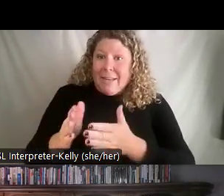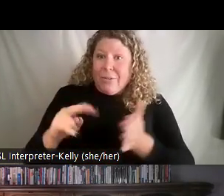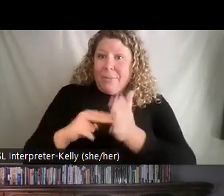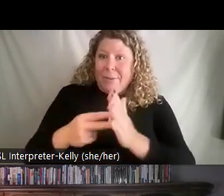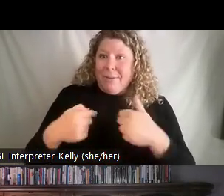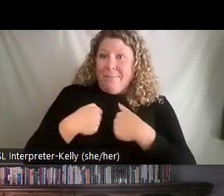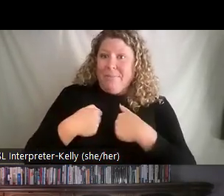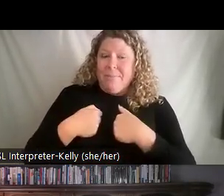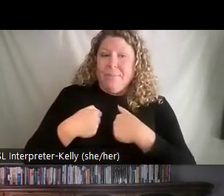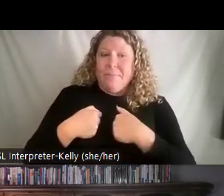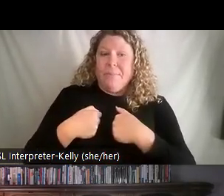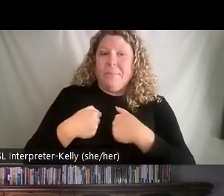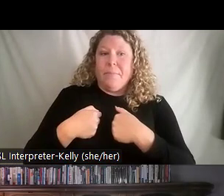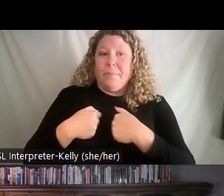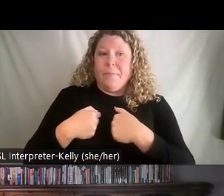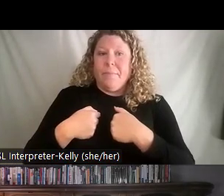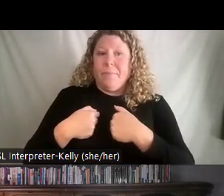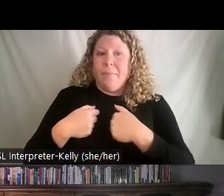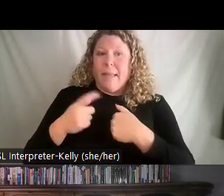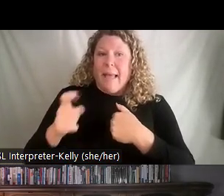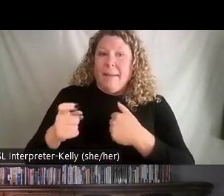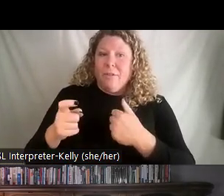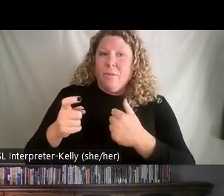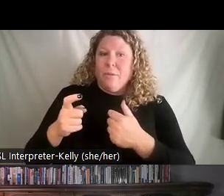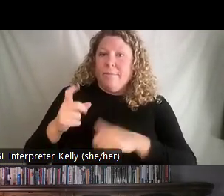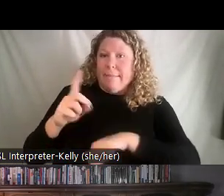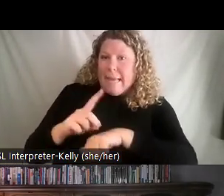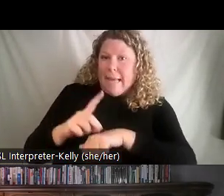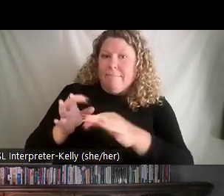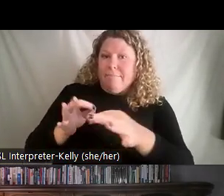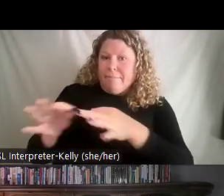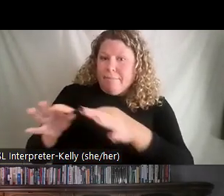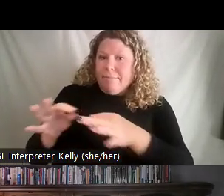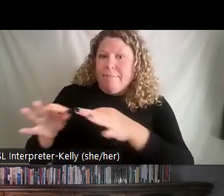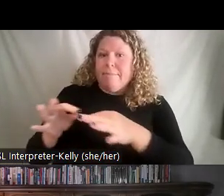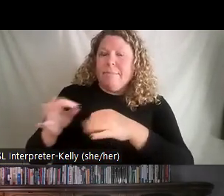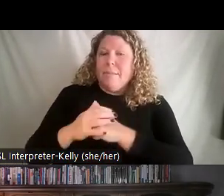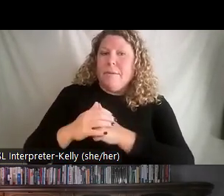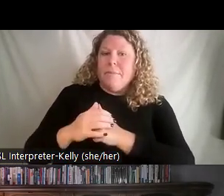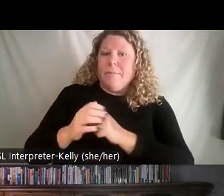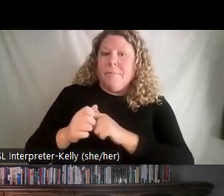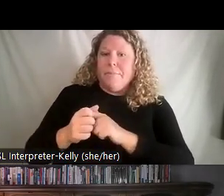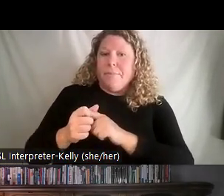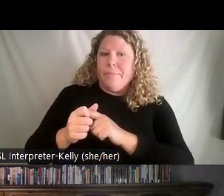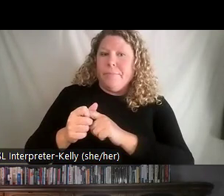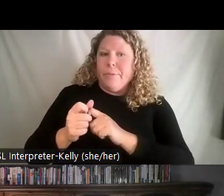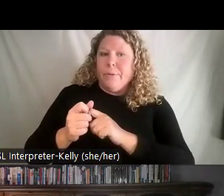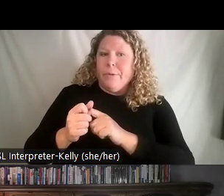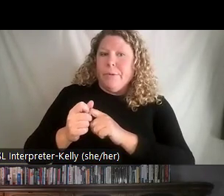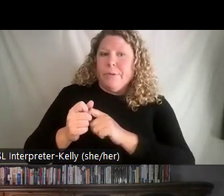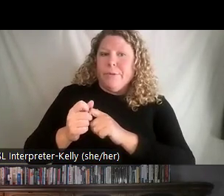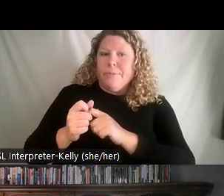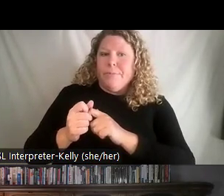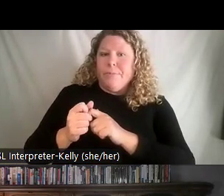end up having to do a lot of transactional task-related things with them. We're going to have to recognize